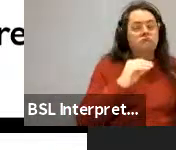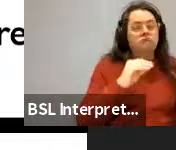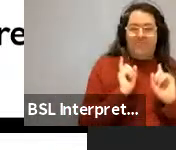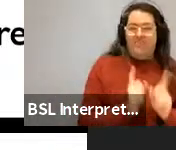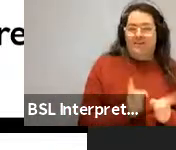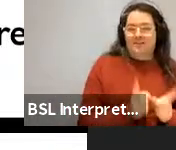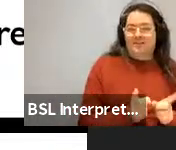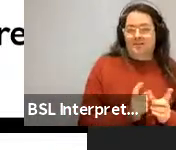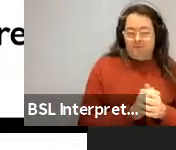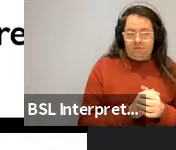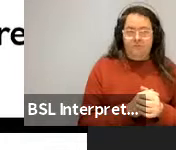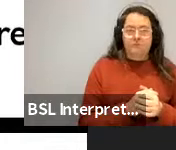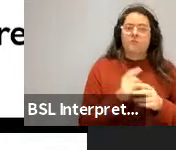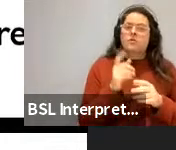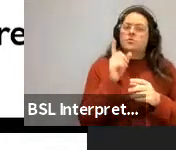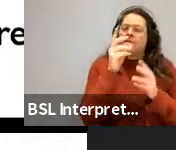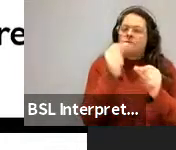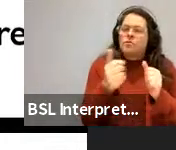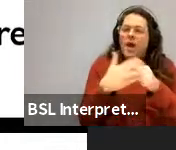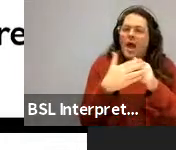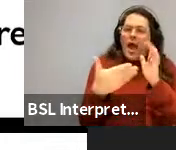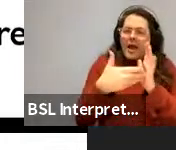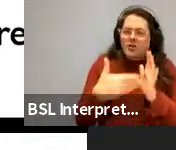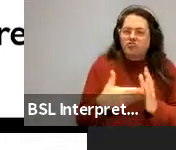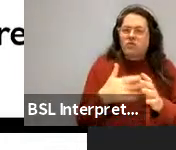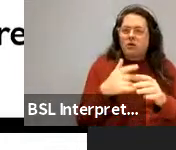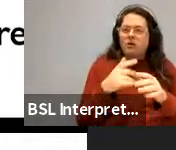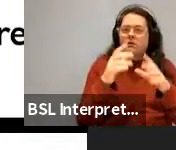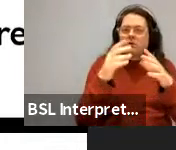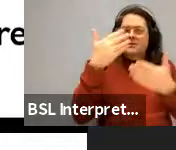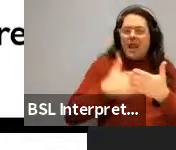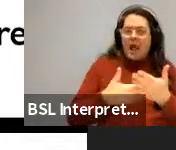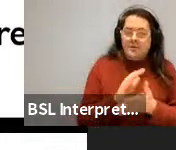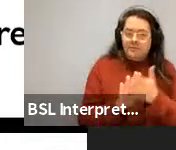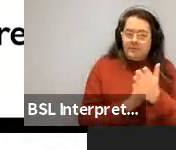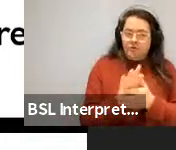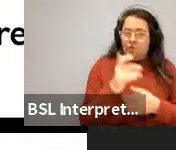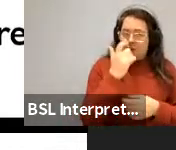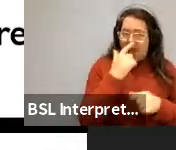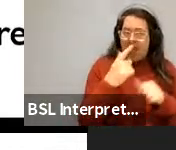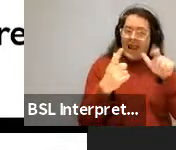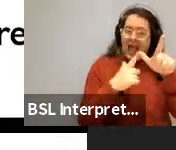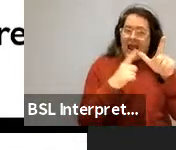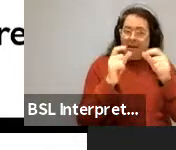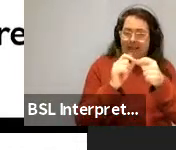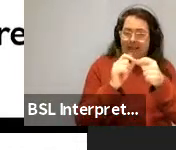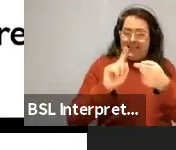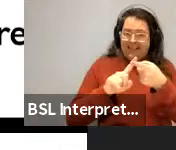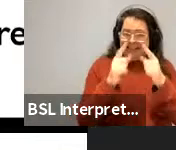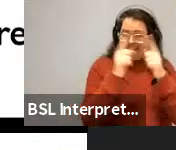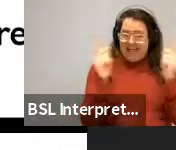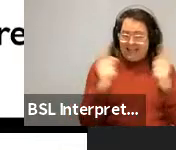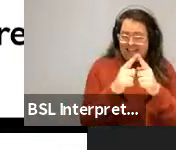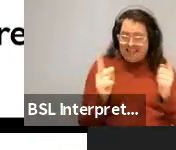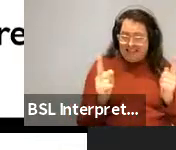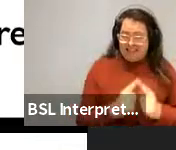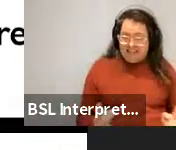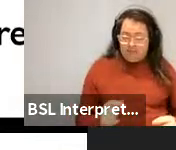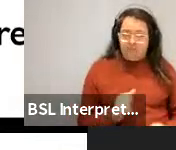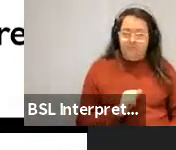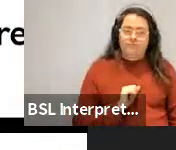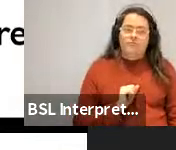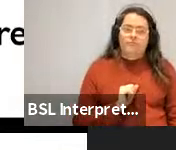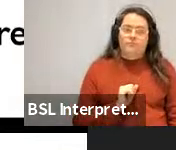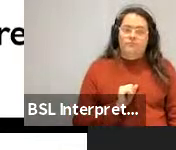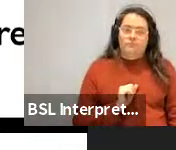allows A, B, and E, which card the baseball player like, which card the baseball, what pair,